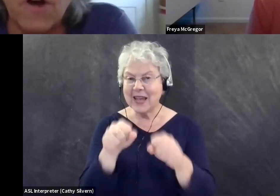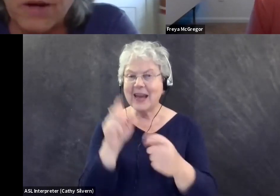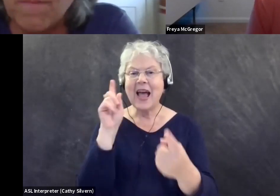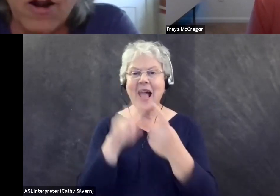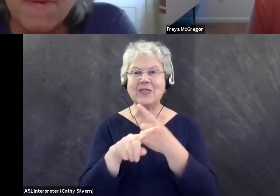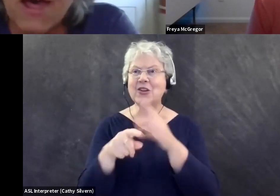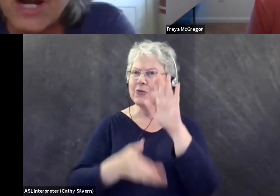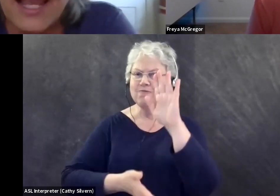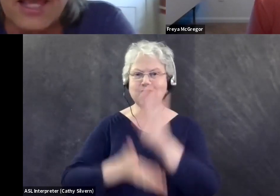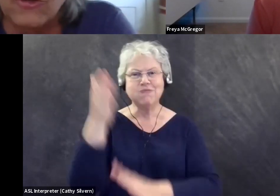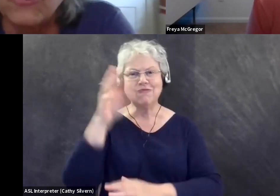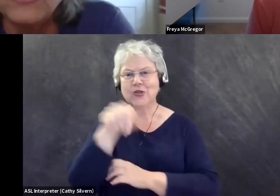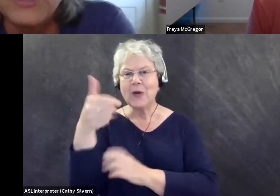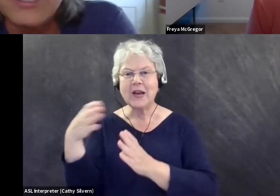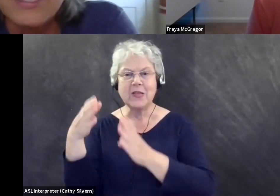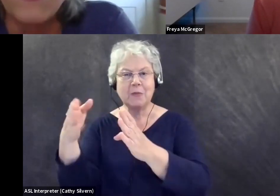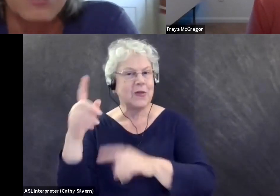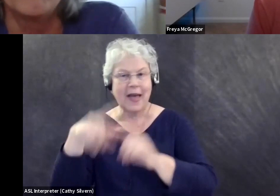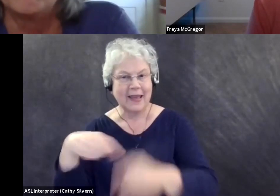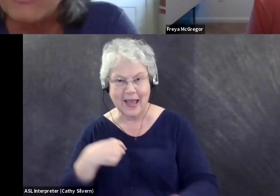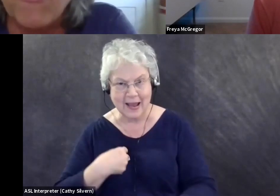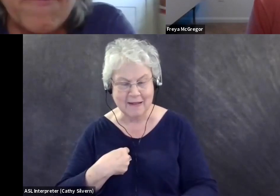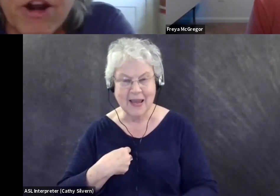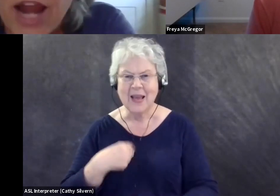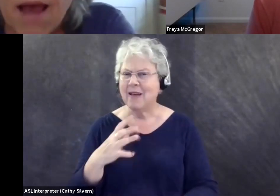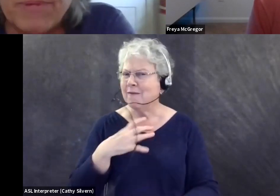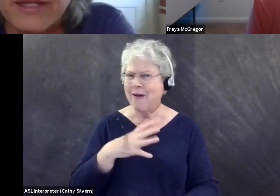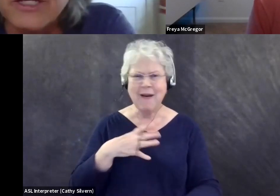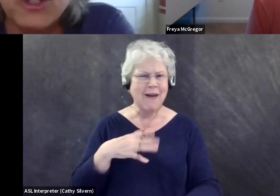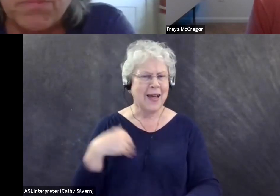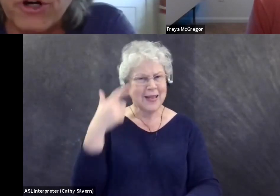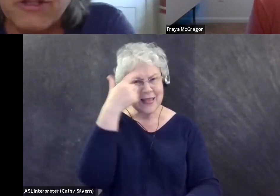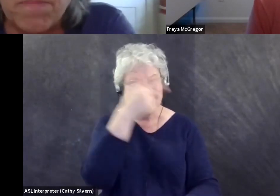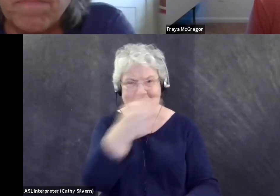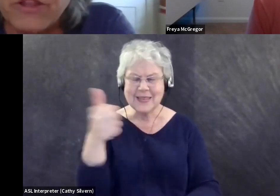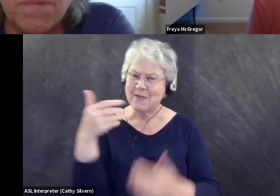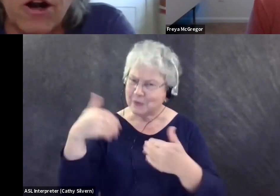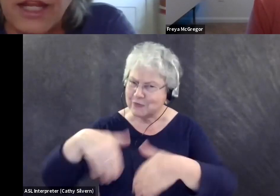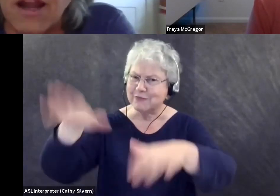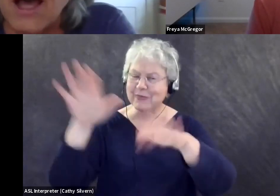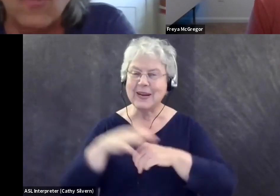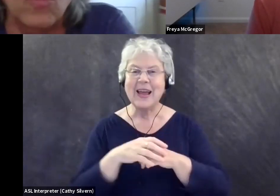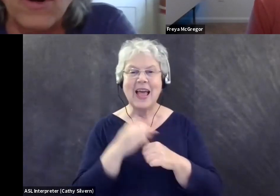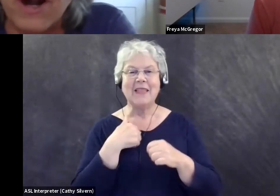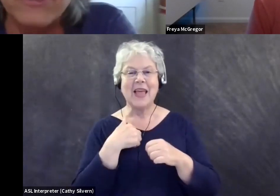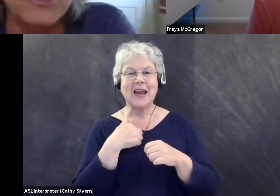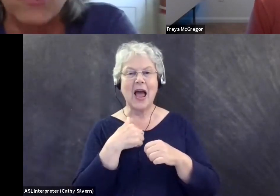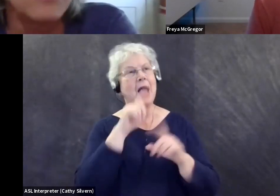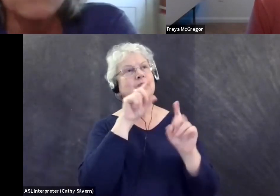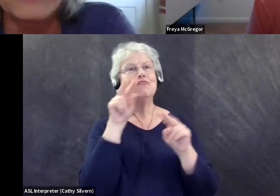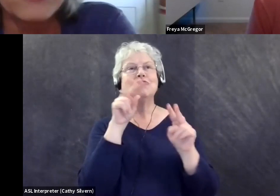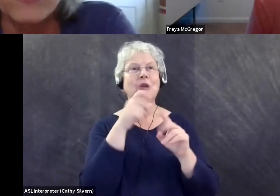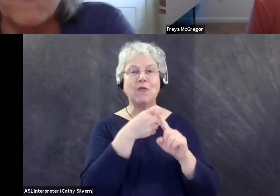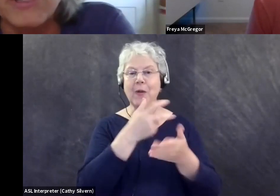take off on a part of the path that I can't do. And then I'm very, very happy to bird in the, in the parking lot or wherever.